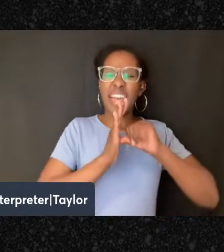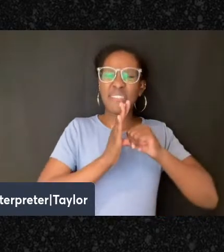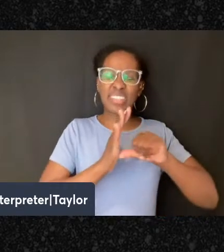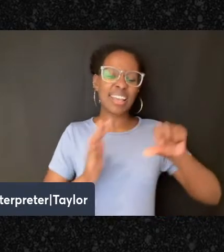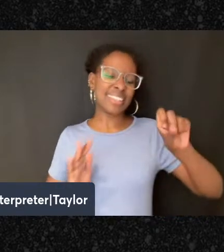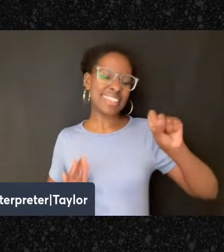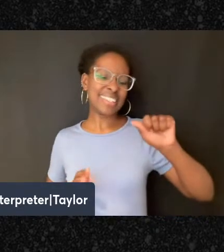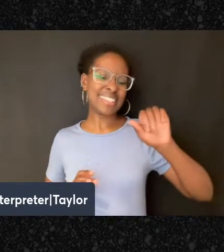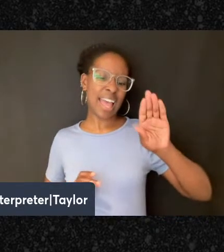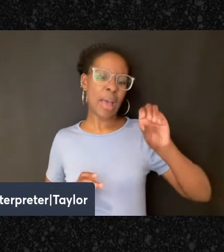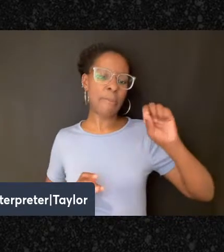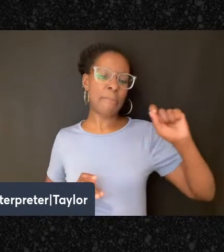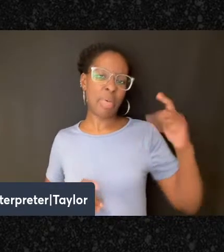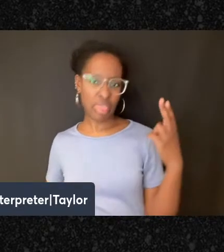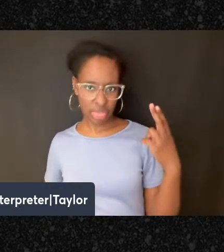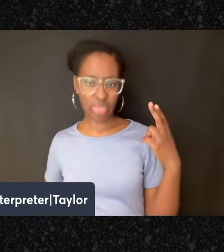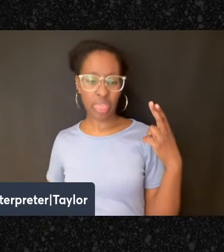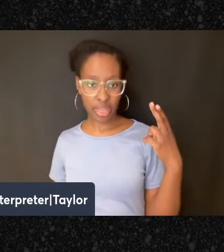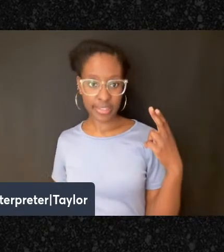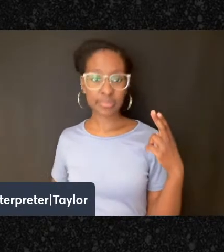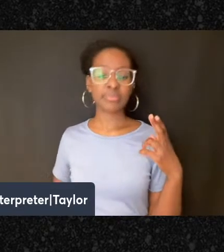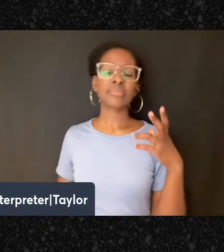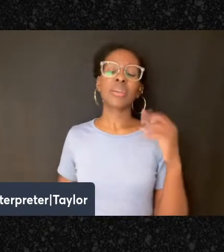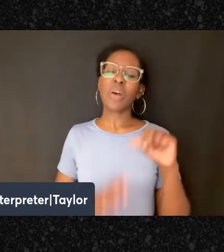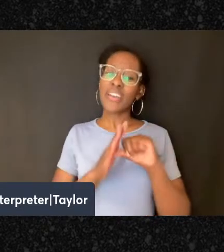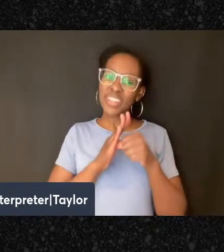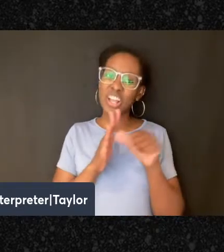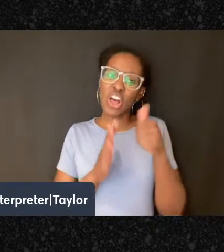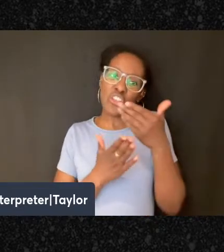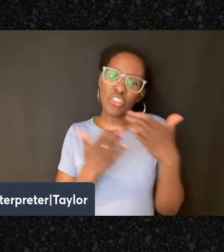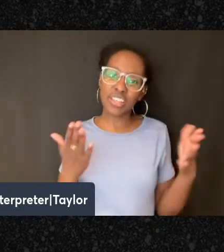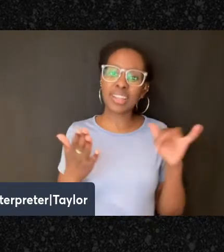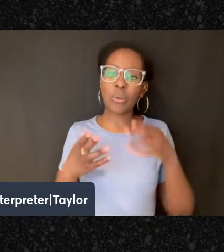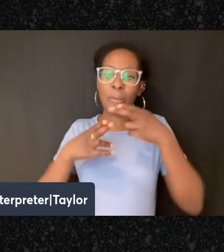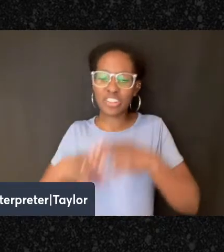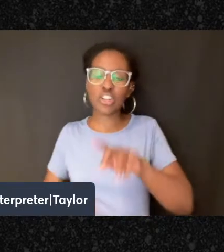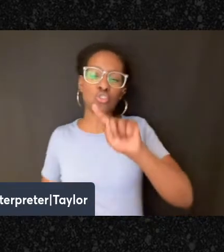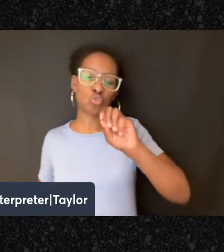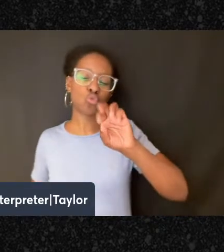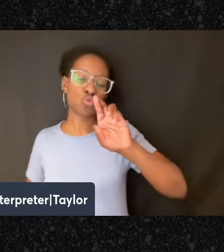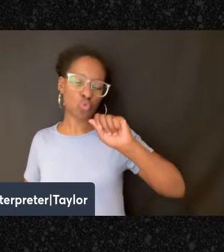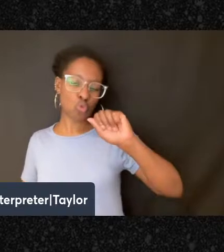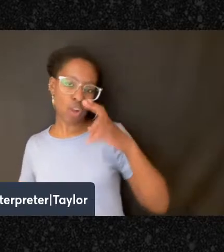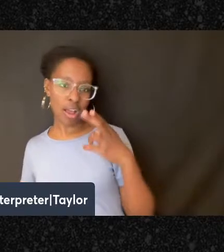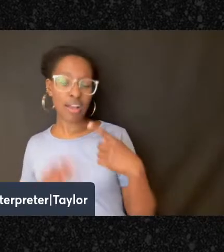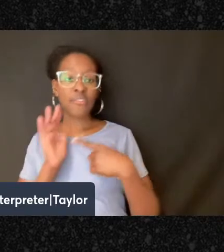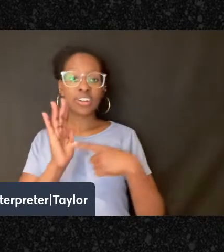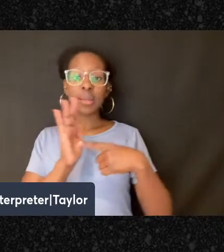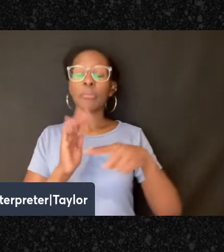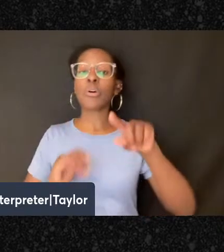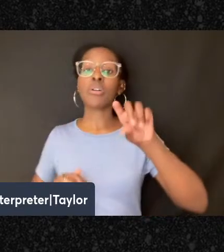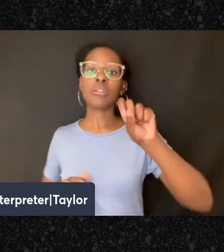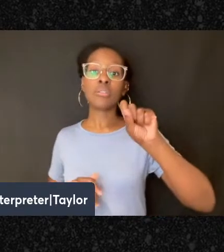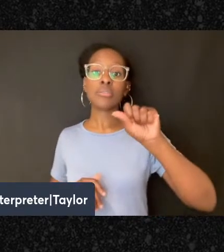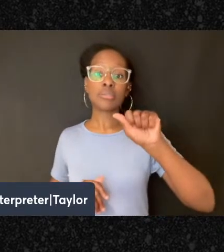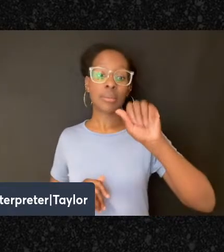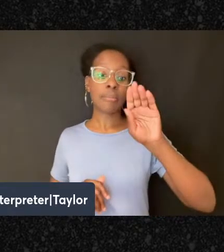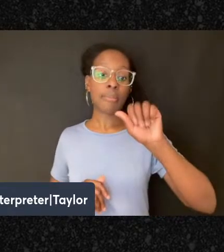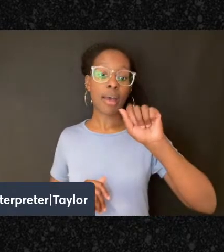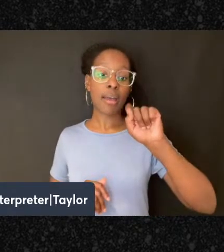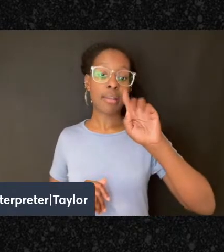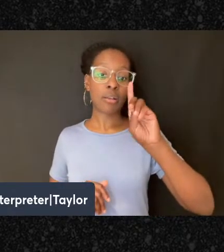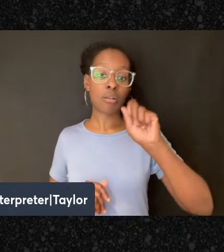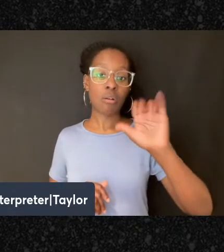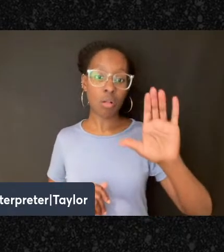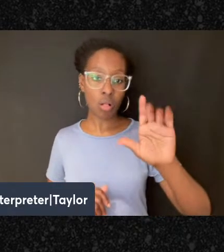And then they would emphasize other things that were also mentioned in the Torah, for example, the sabbatical, the remission of debt